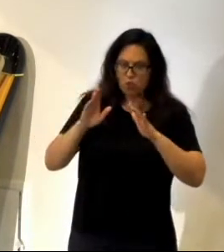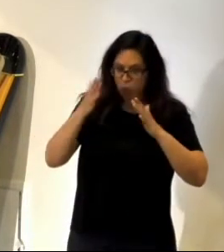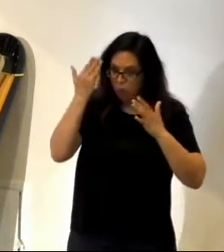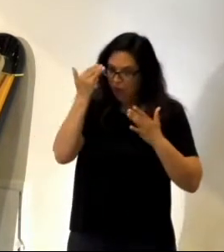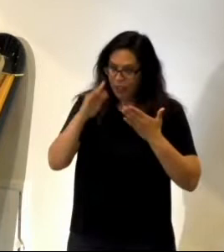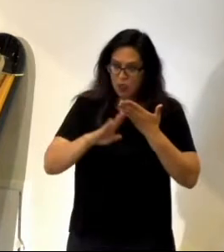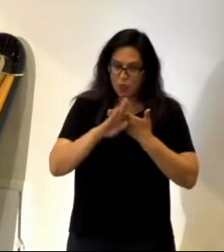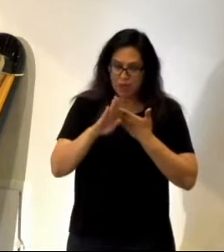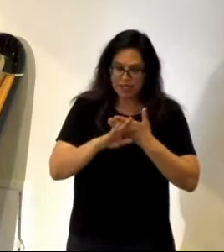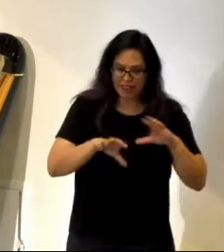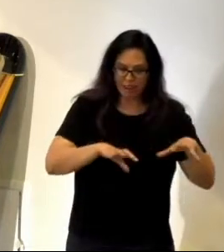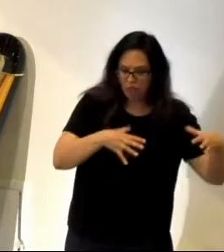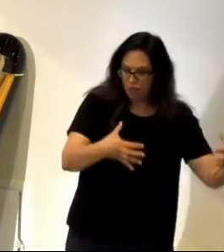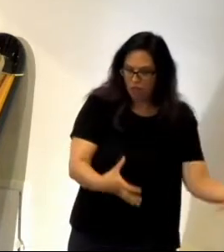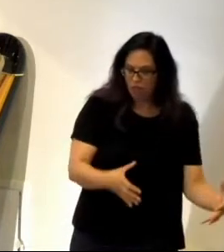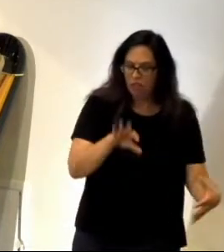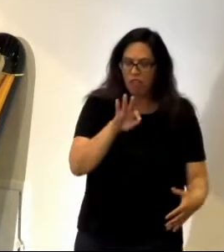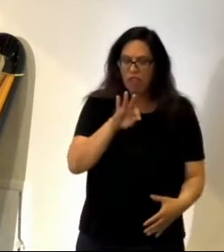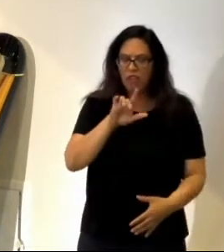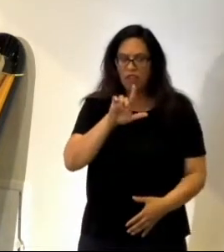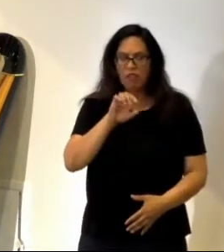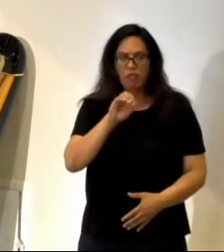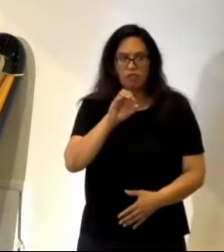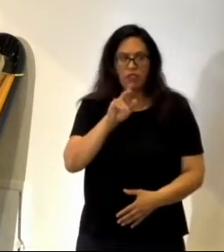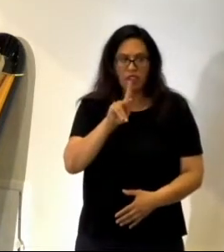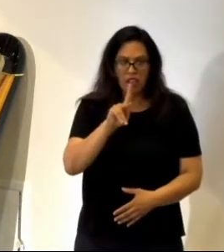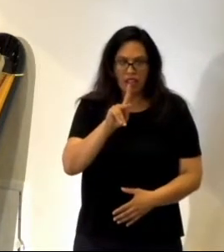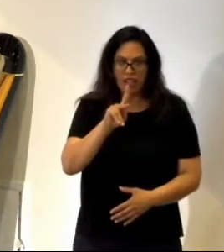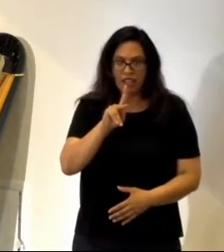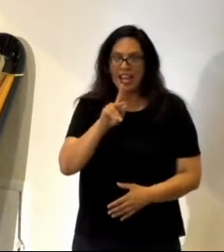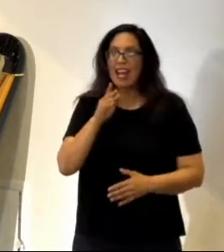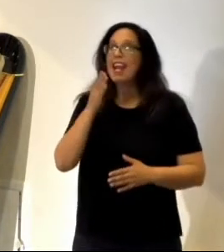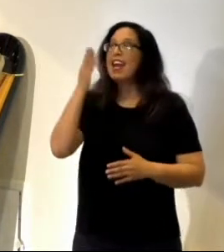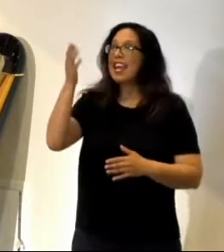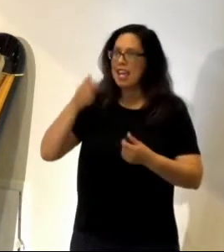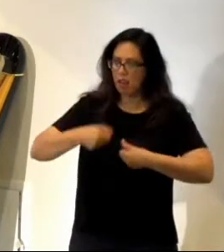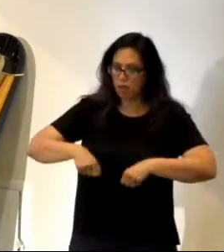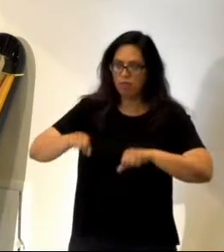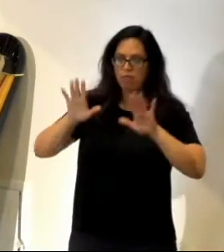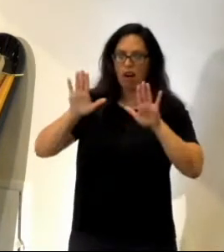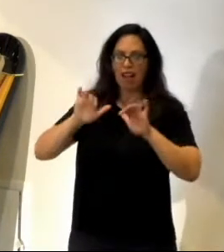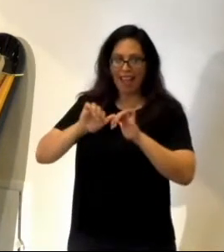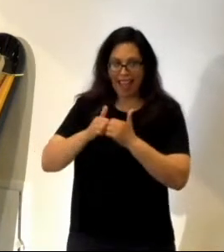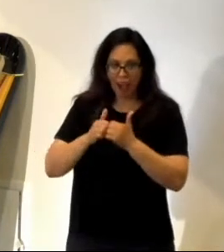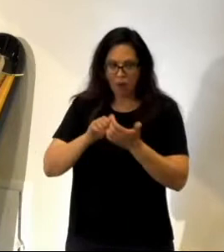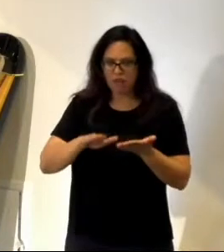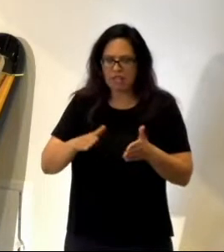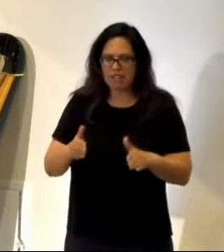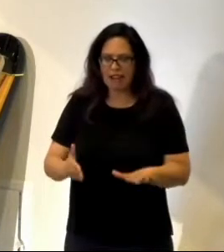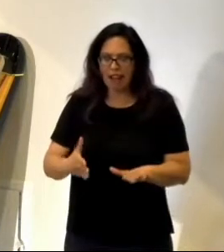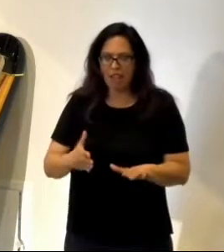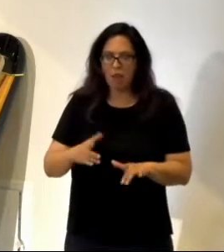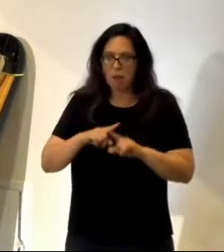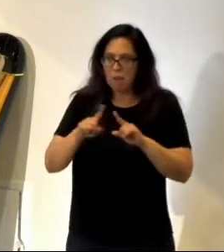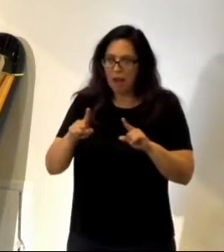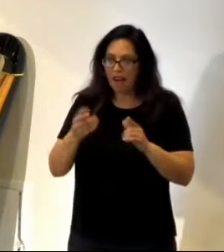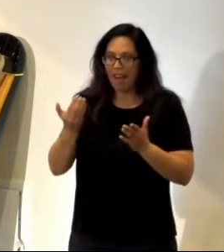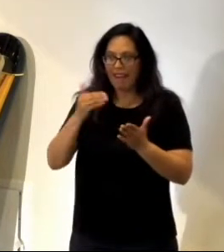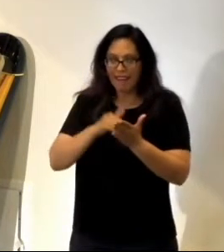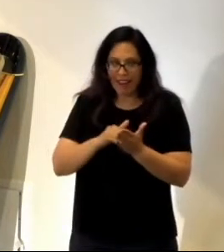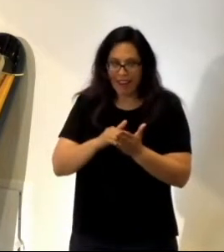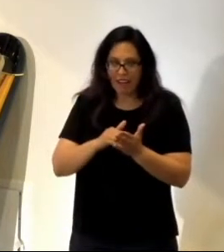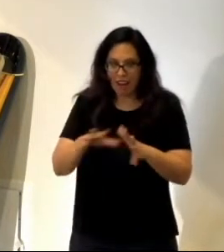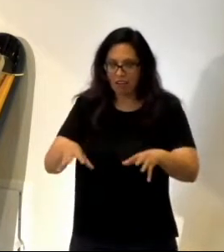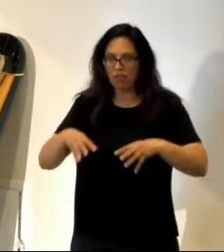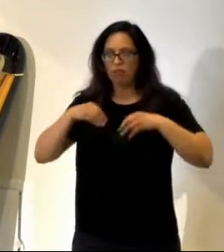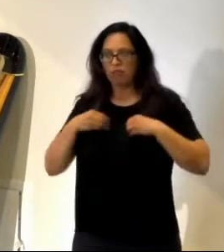down his life, and he picks it up again in resurrection power. But of course, you remember this, because we just had Good Friday and Easter. Can